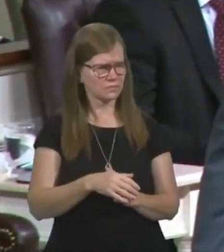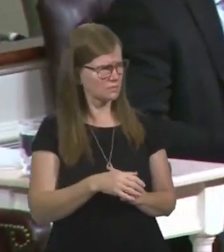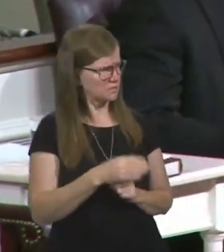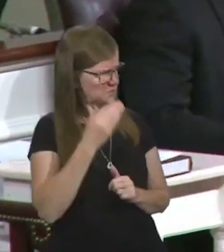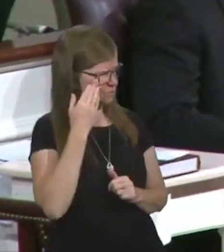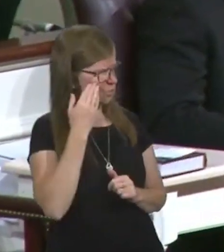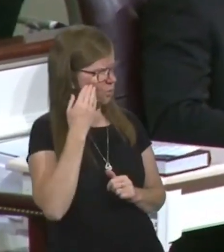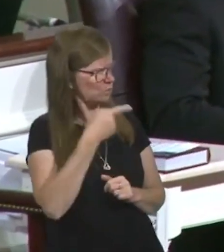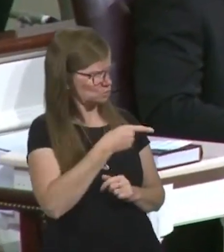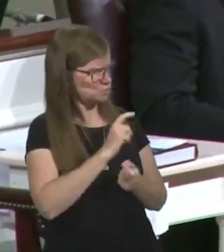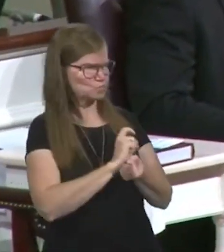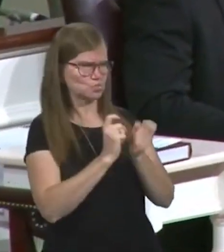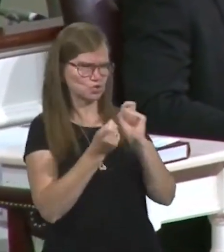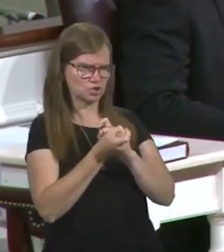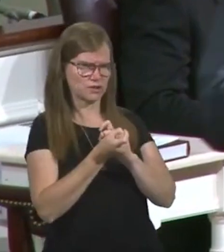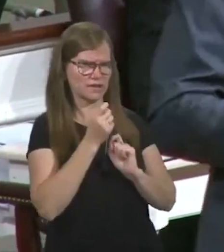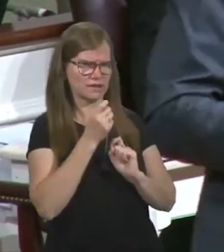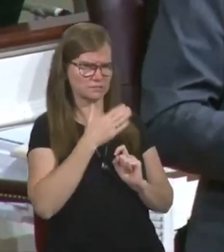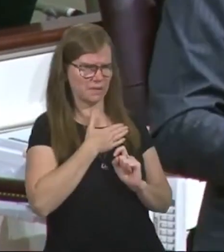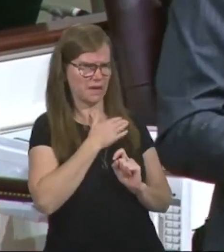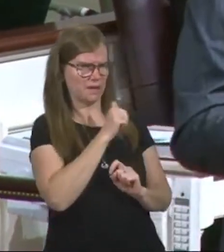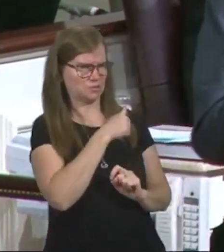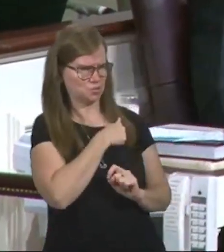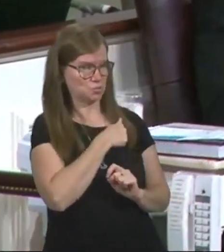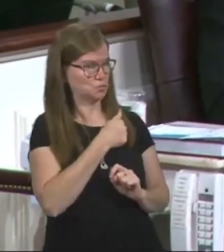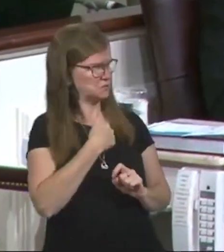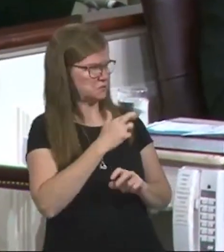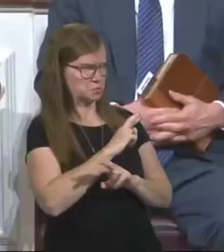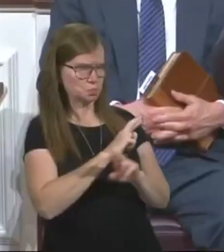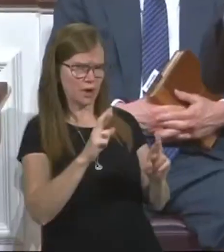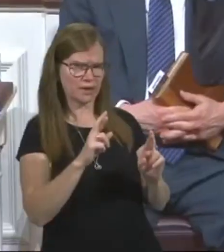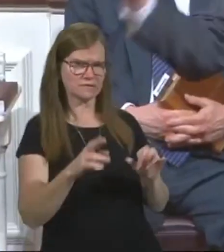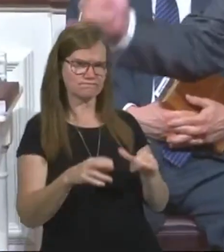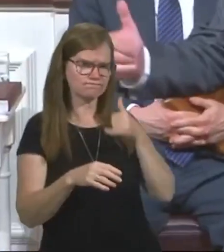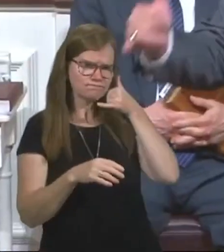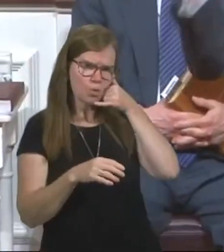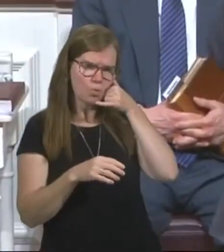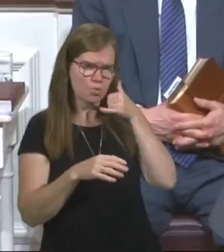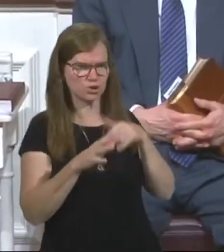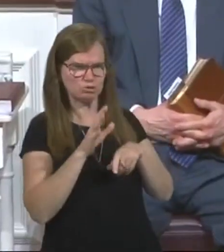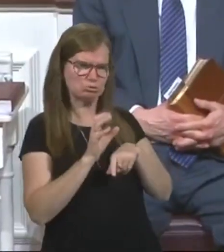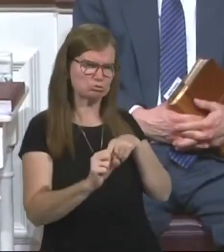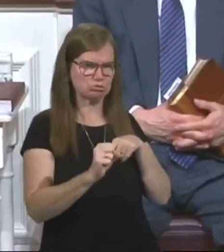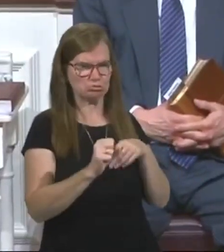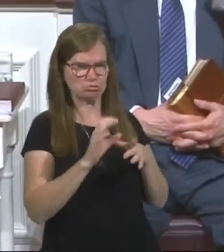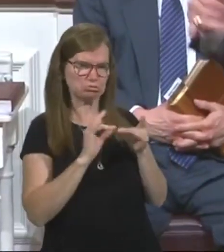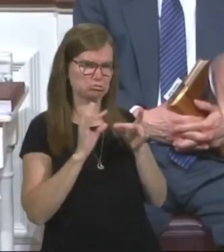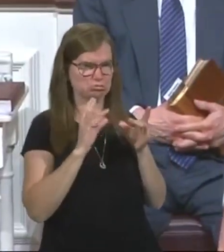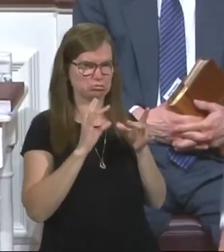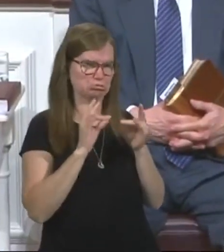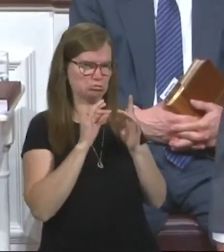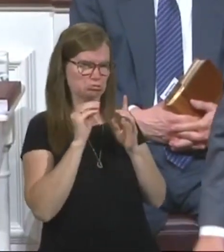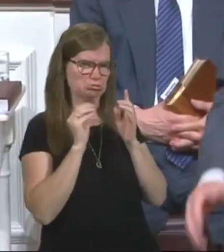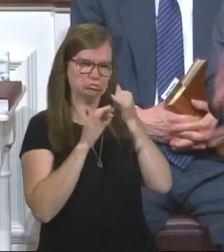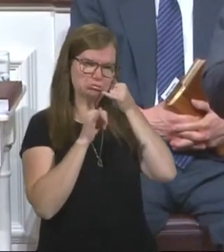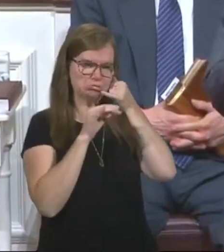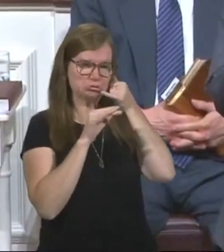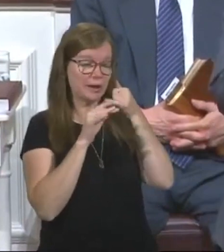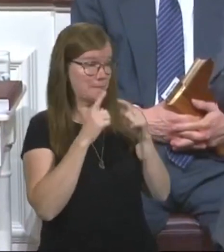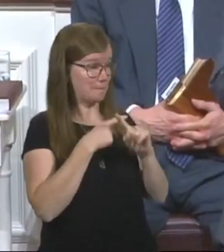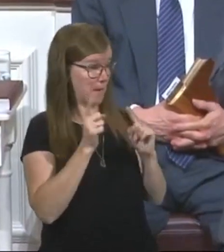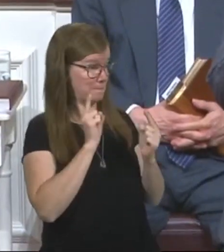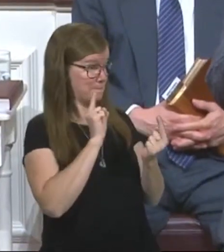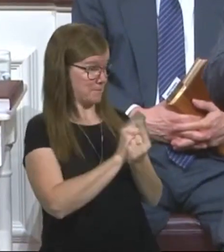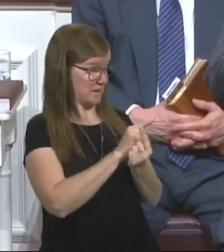changed my disposition. I was ready to get on the phone and curse this and blank this and all this. He was just